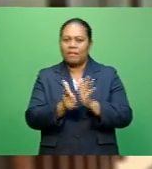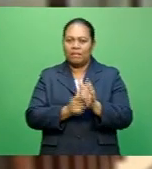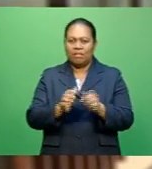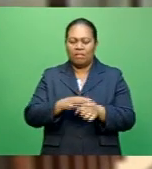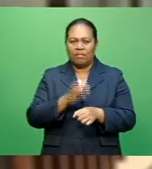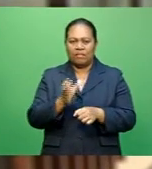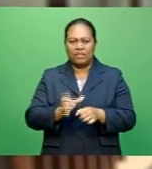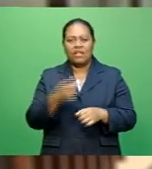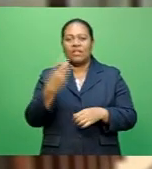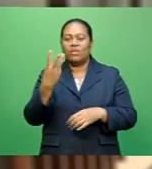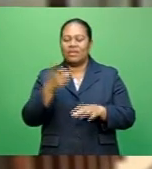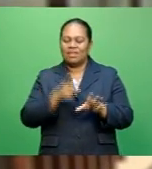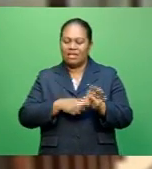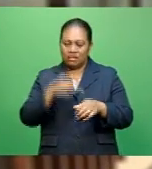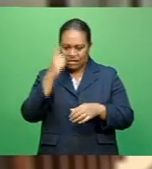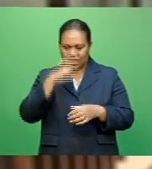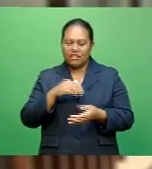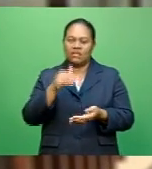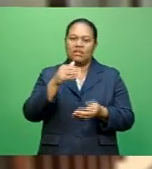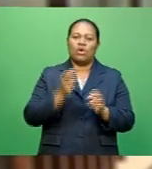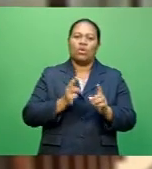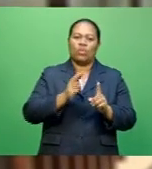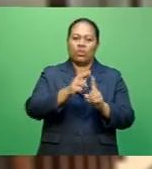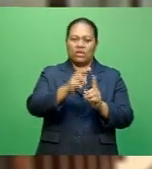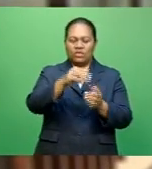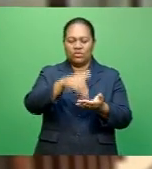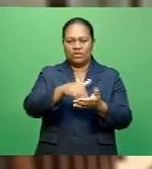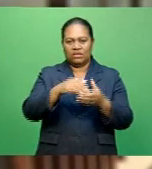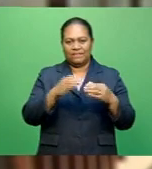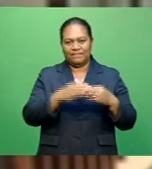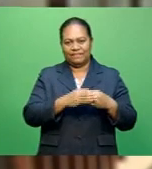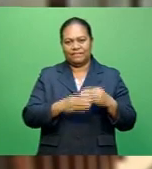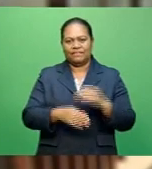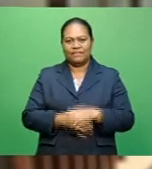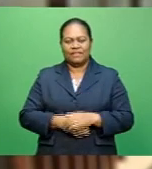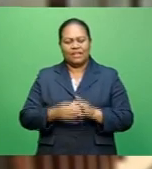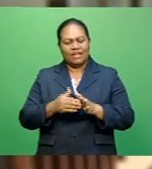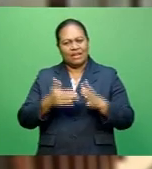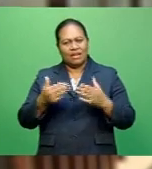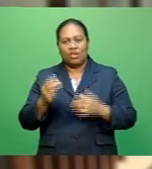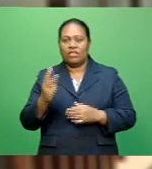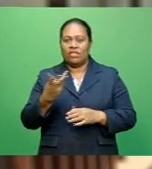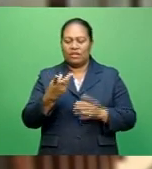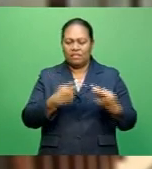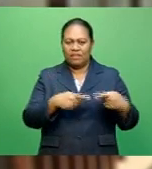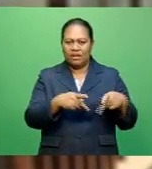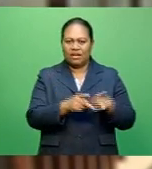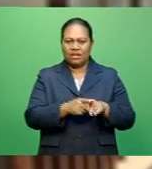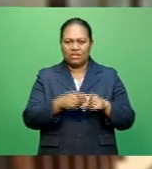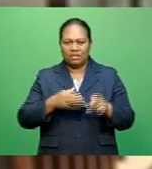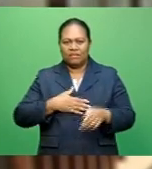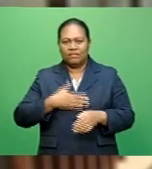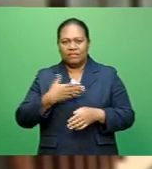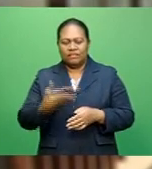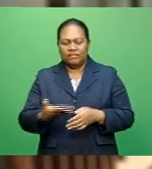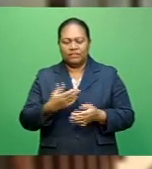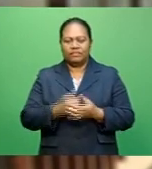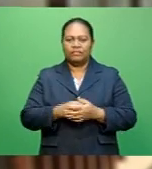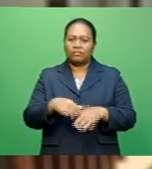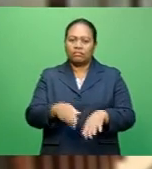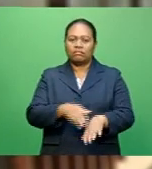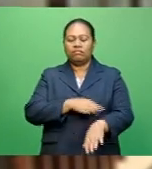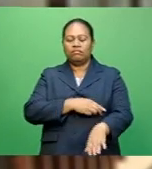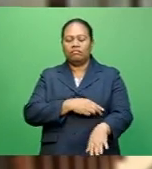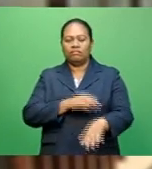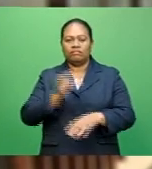than three years to reach the central bank's inflation goals, assigned the Fed plans to leave interest rates unchanged for a long time to